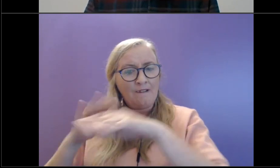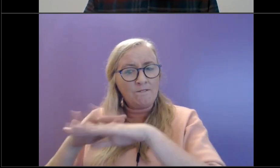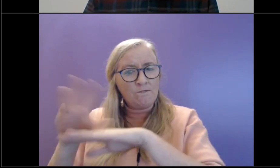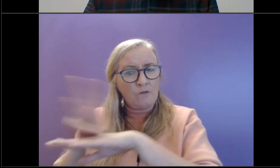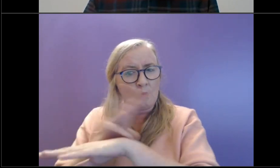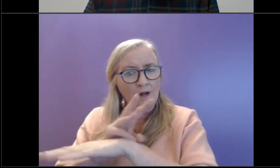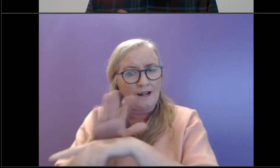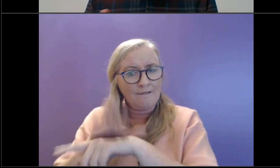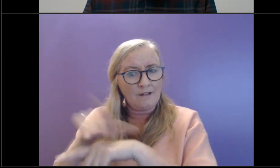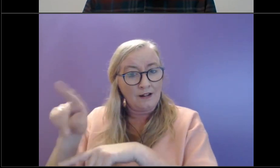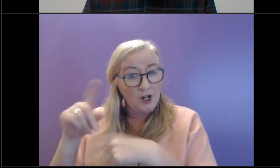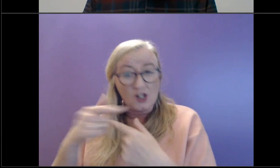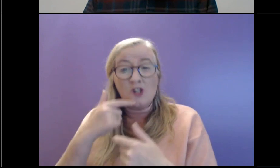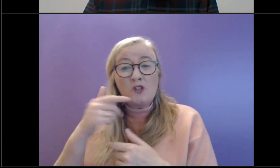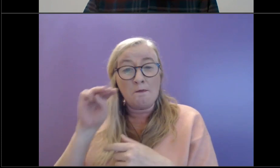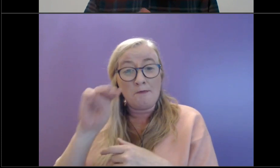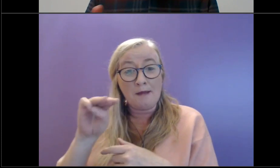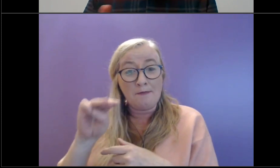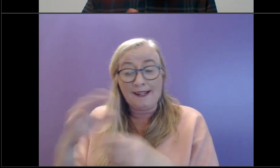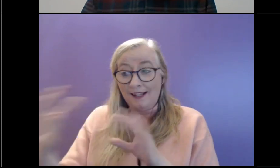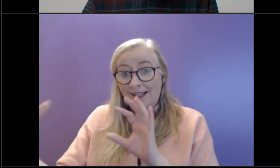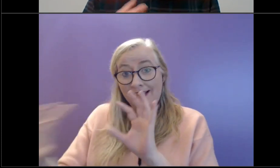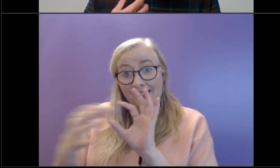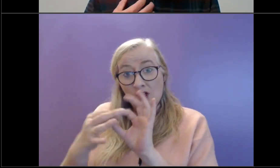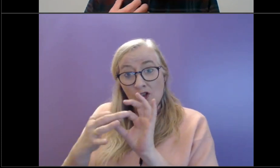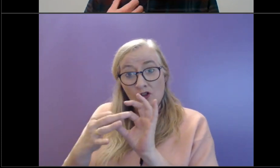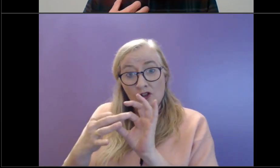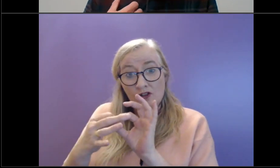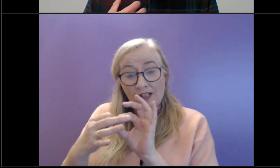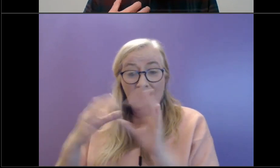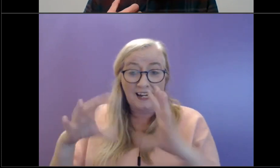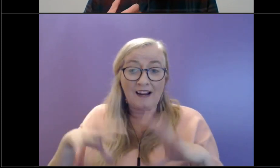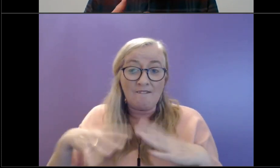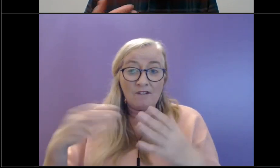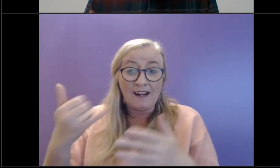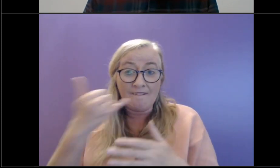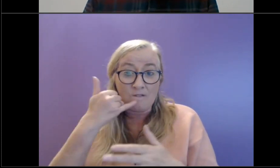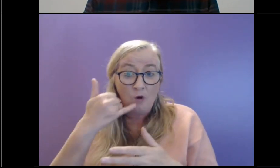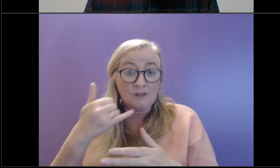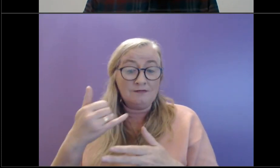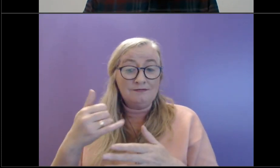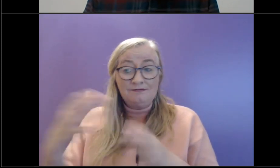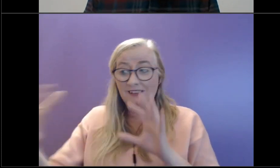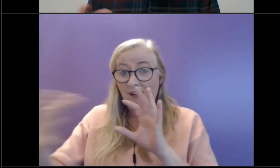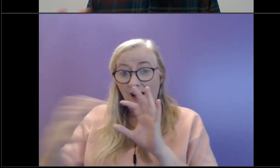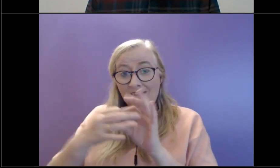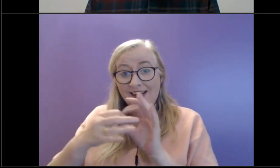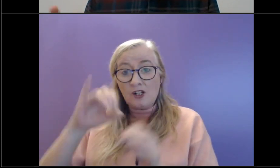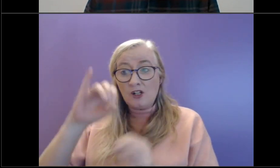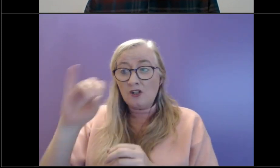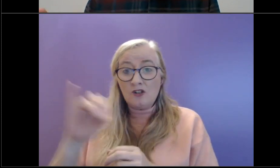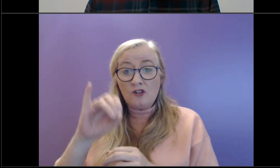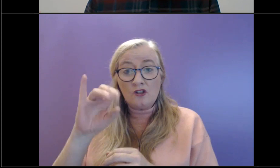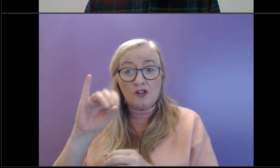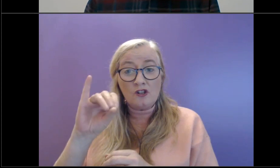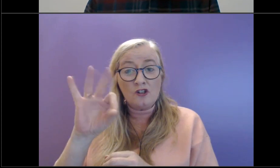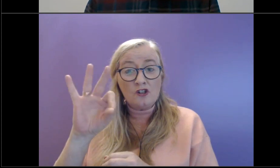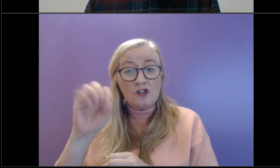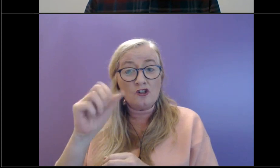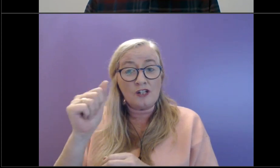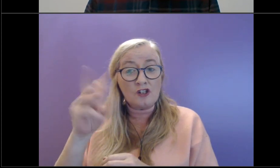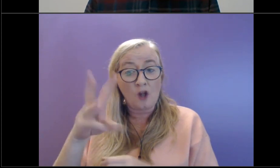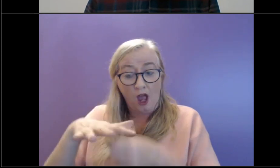I'd say is maybe to get in touch with maybe the free phone or one of our local jigsaw services, and we might be able to talk about if there's some